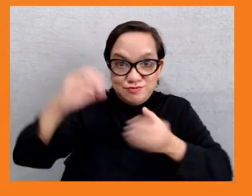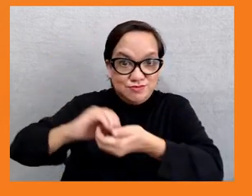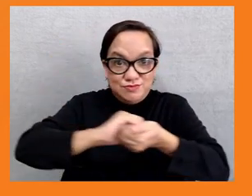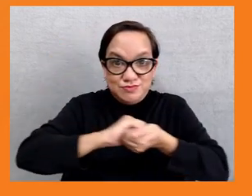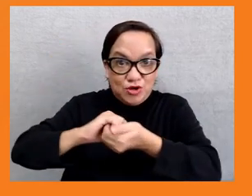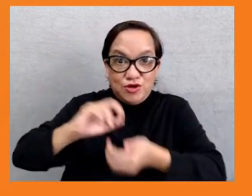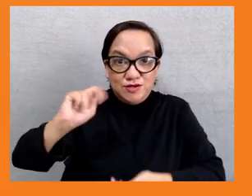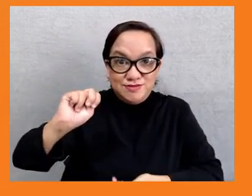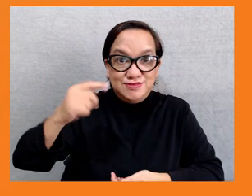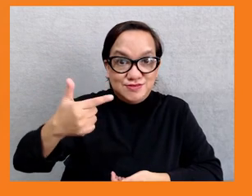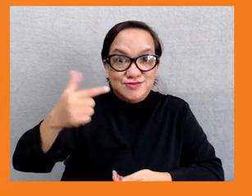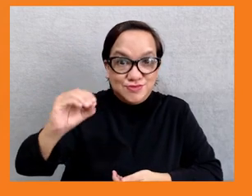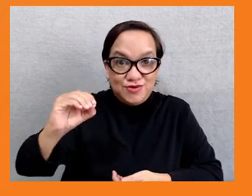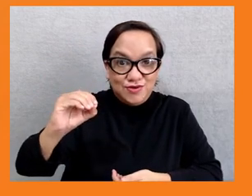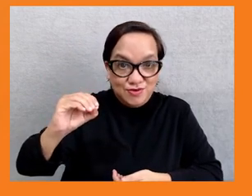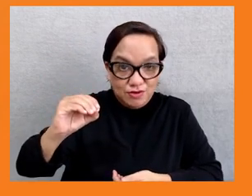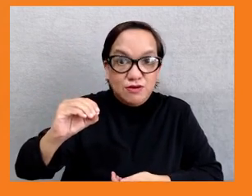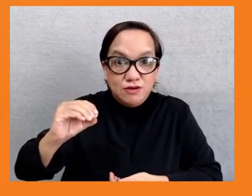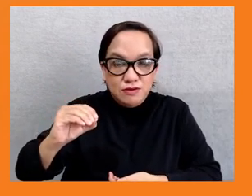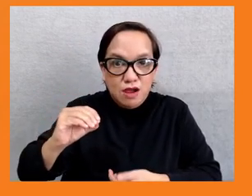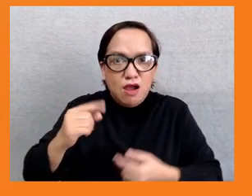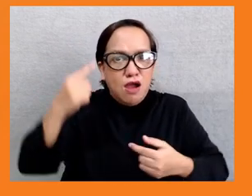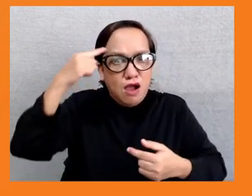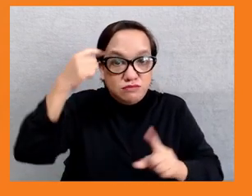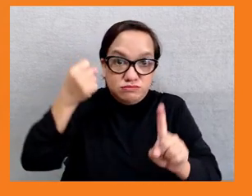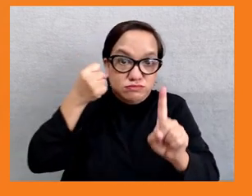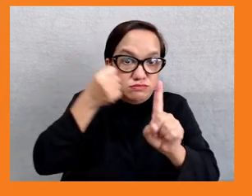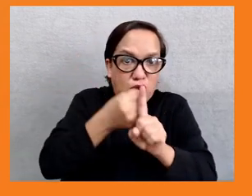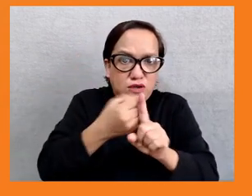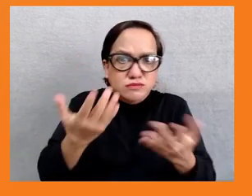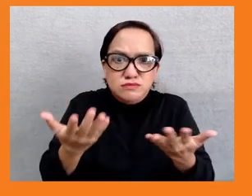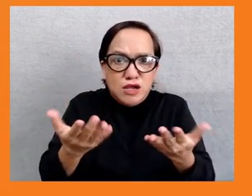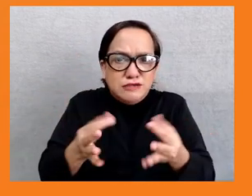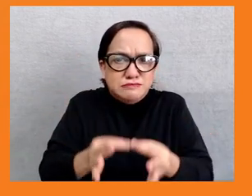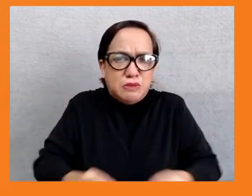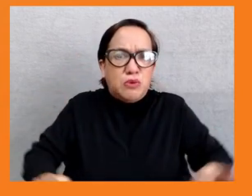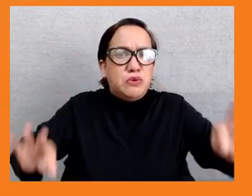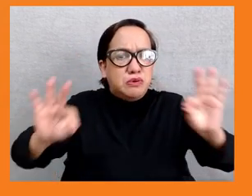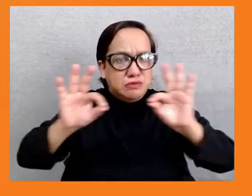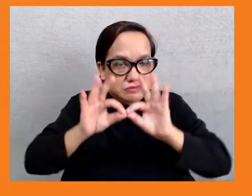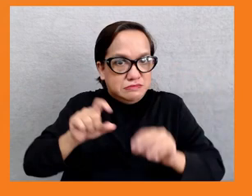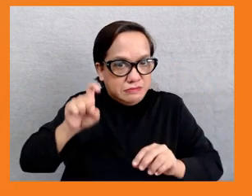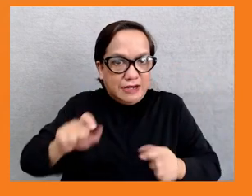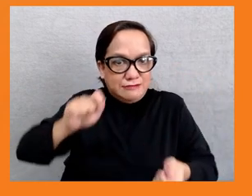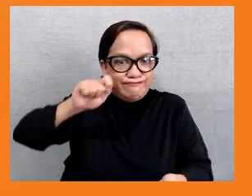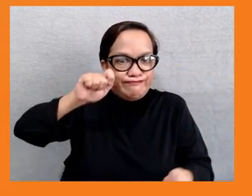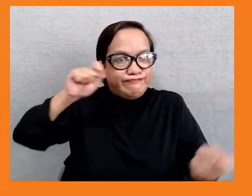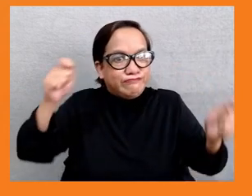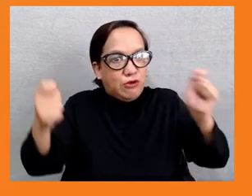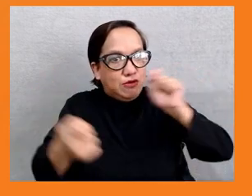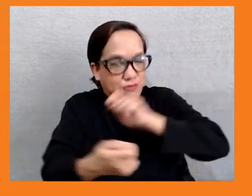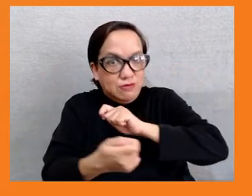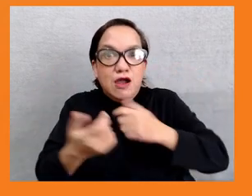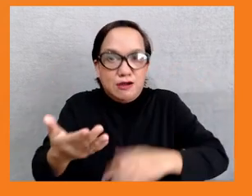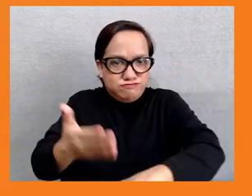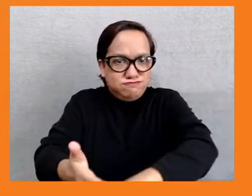us fundamental driver of change in our institution to be better. Our consultations